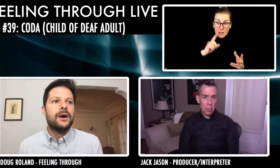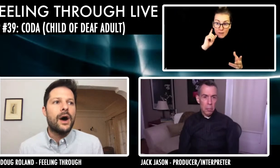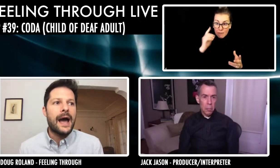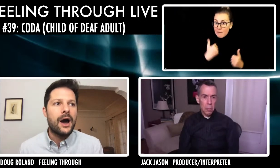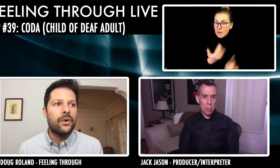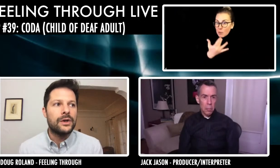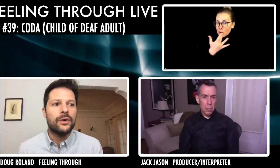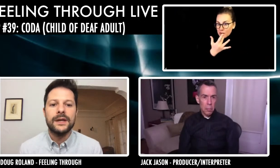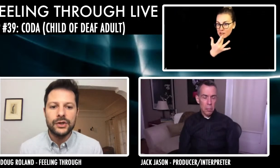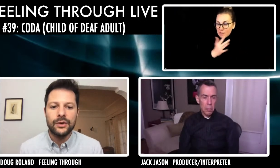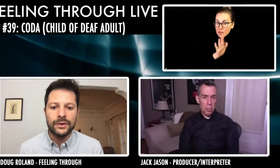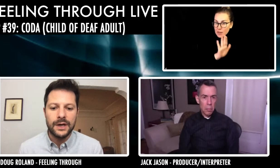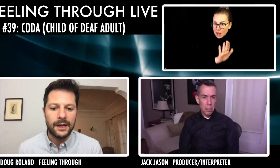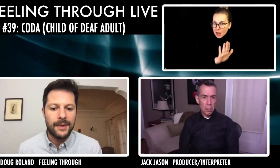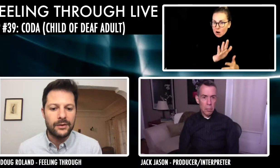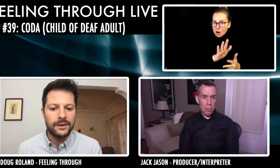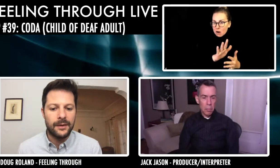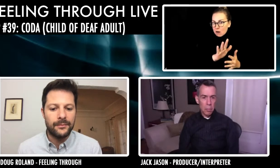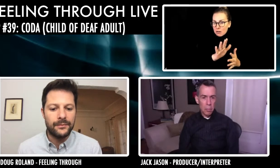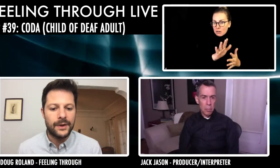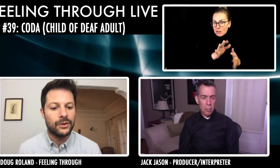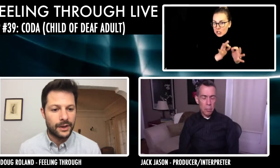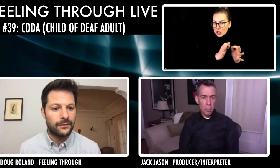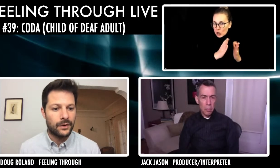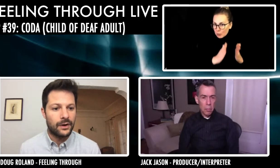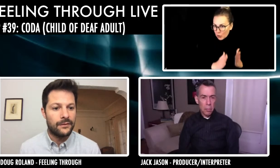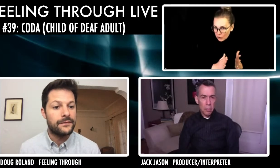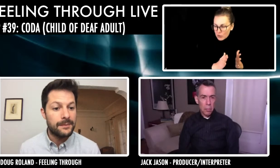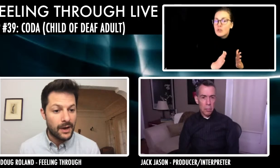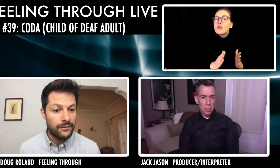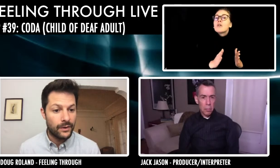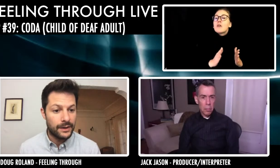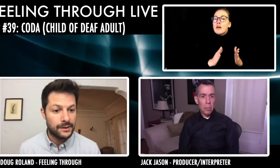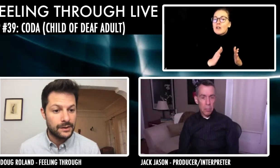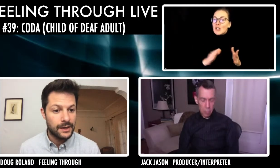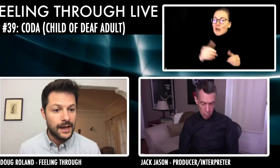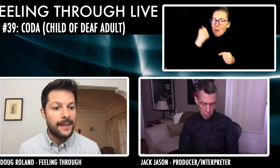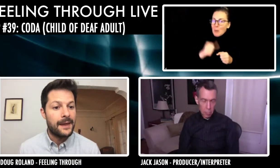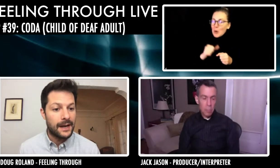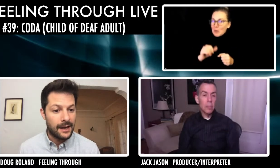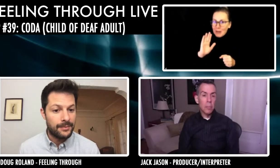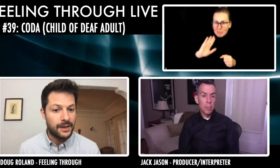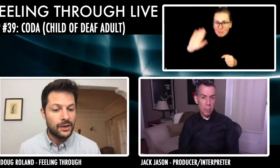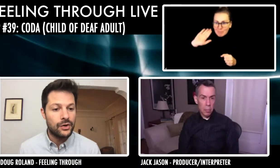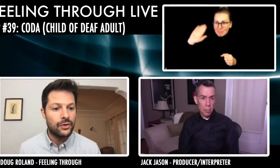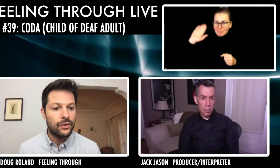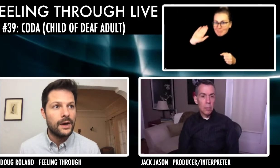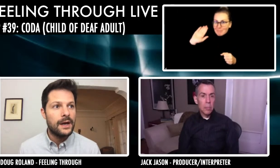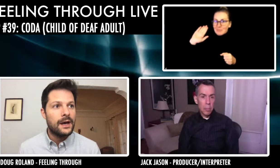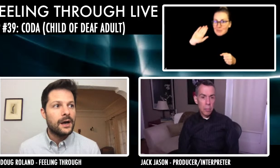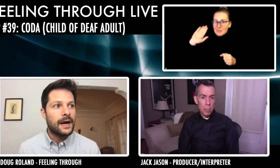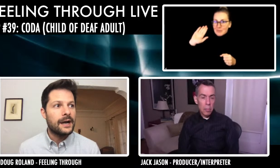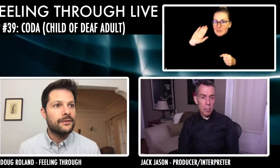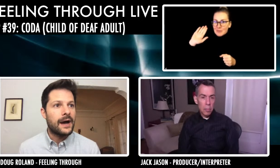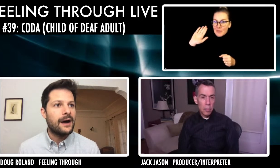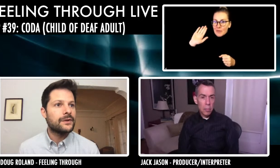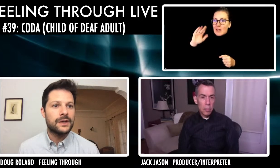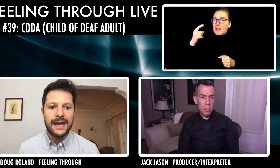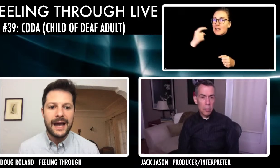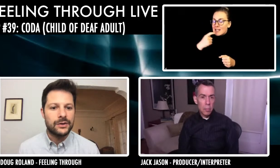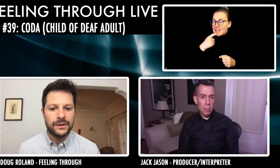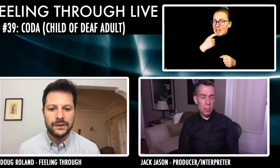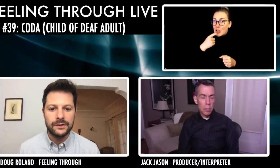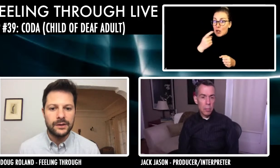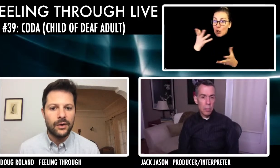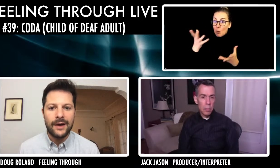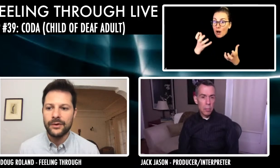like how, you know, initially you were talking about, they were looking for a female voice and then it ended up being you kind of, obviously